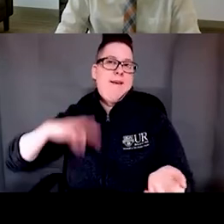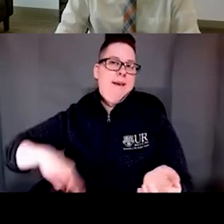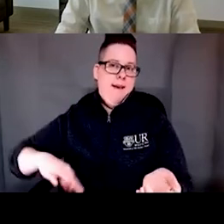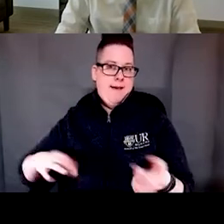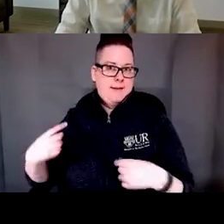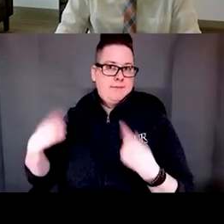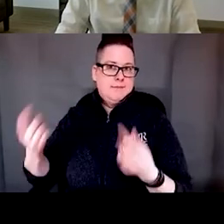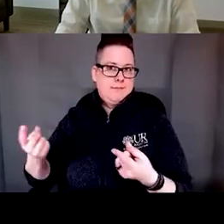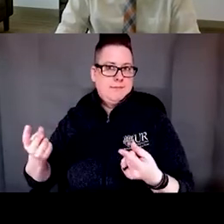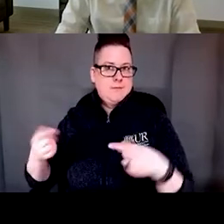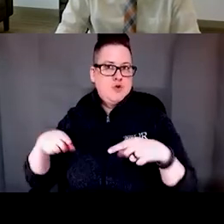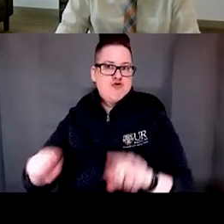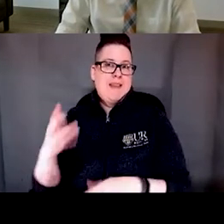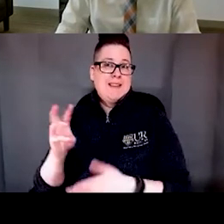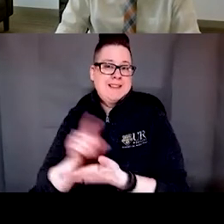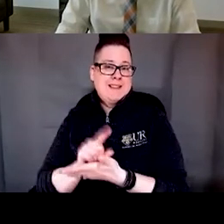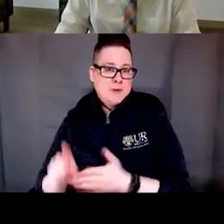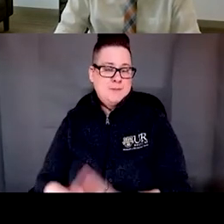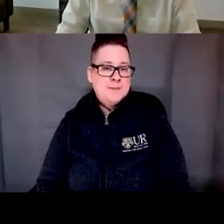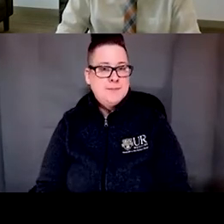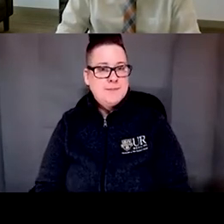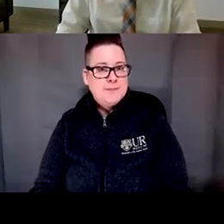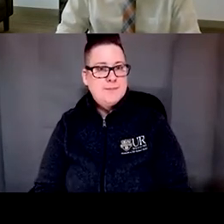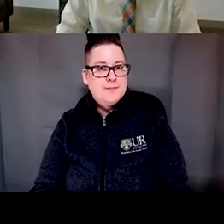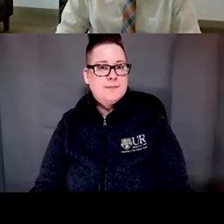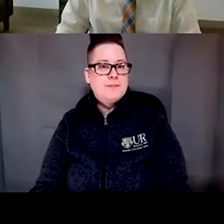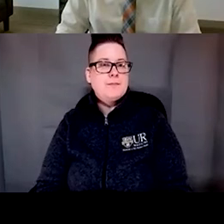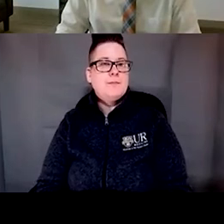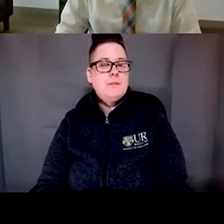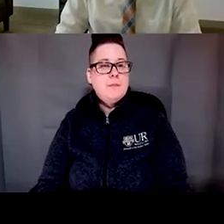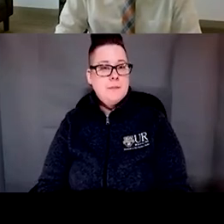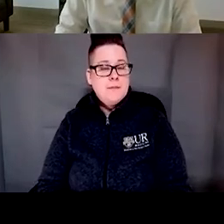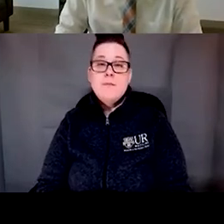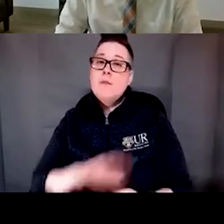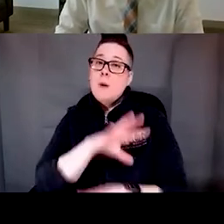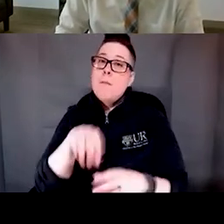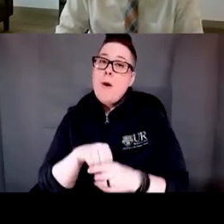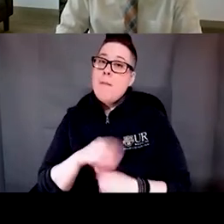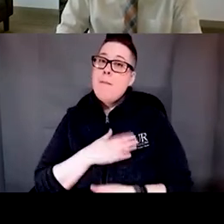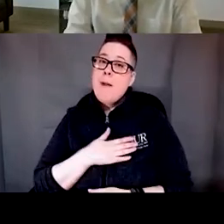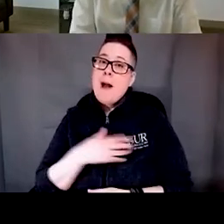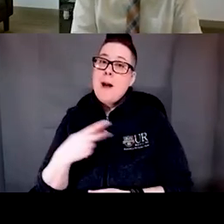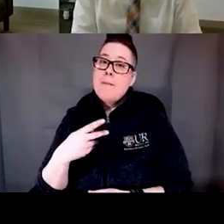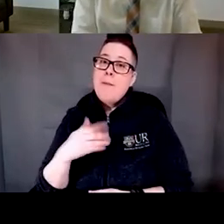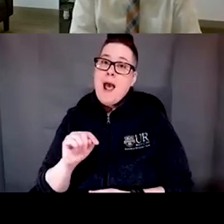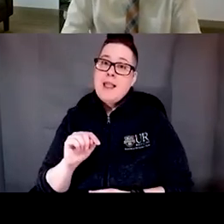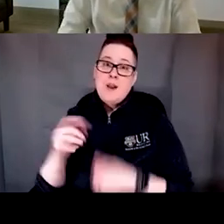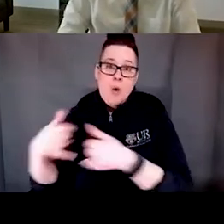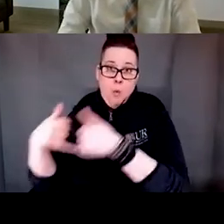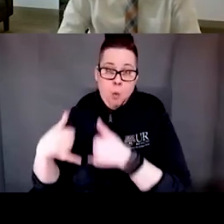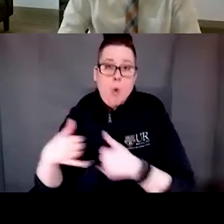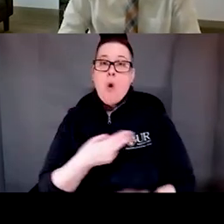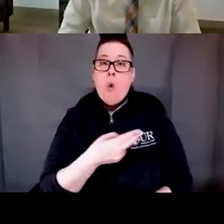the active component. And so as part of my pilot K award, we compared Ola